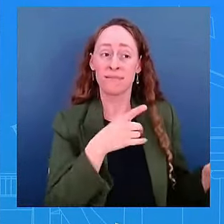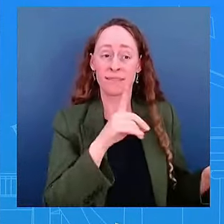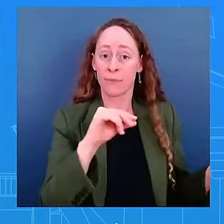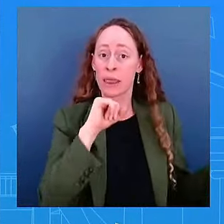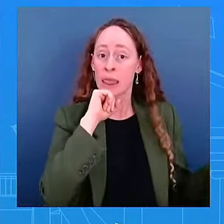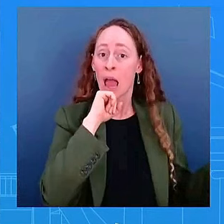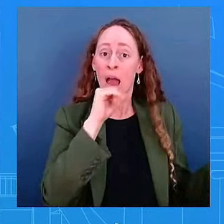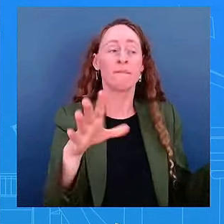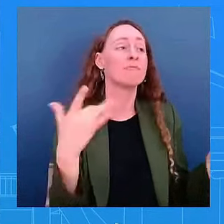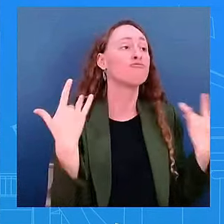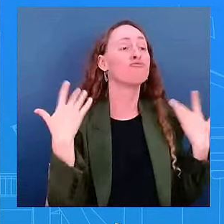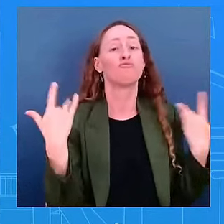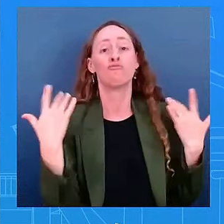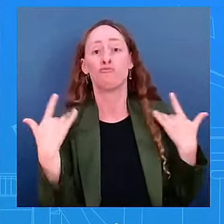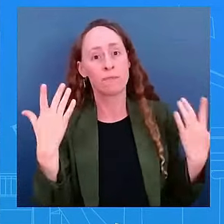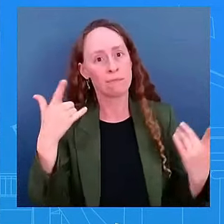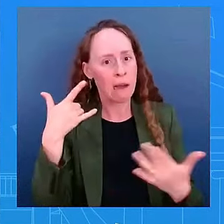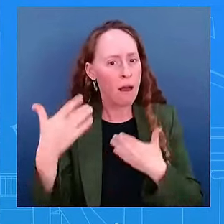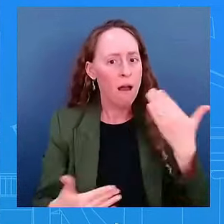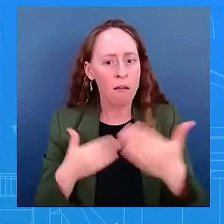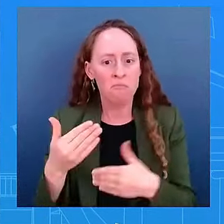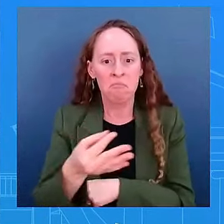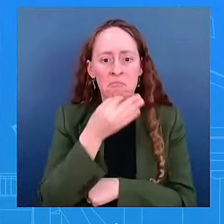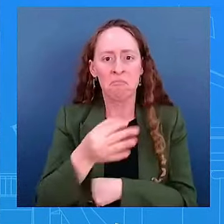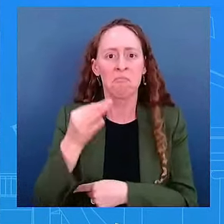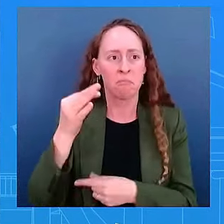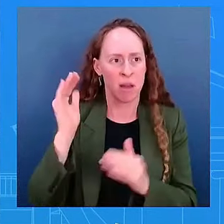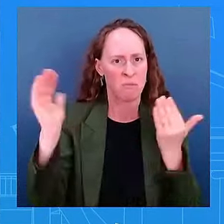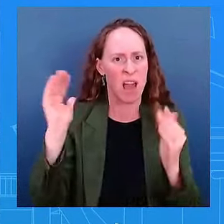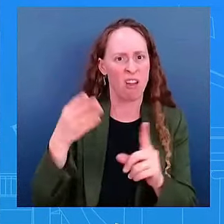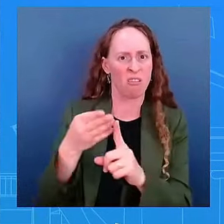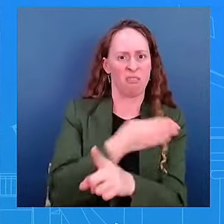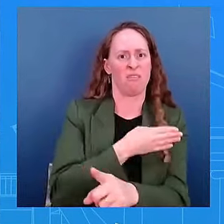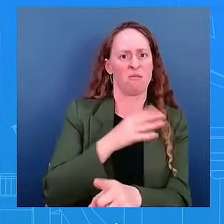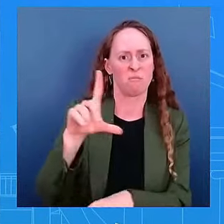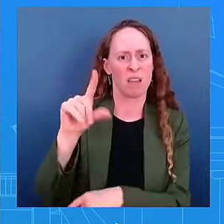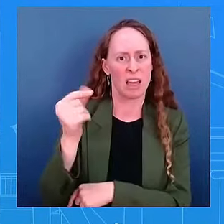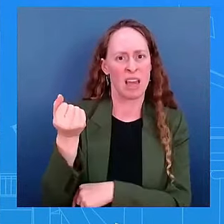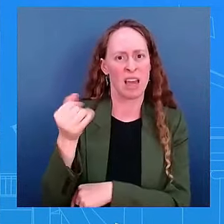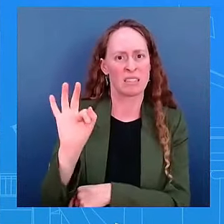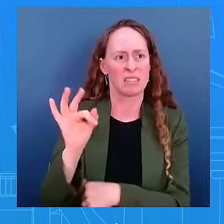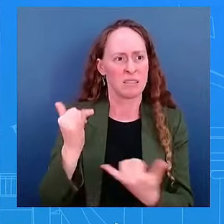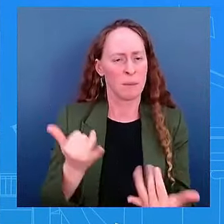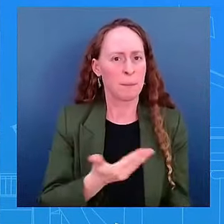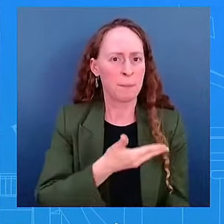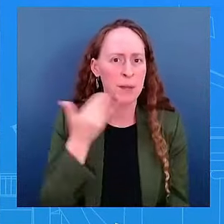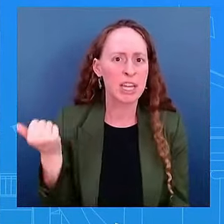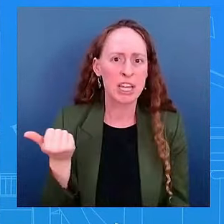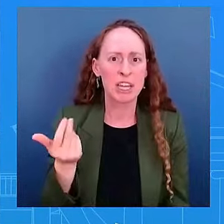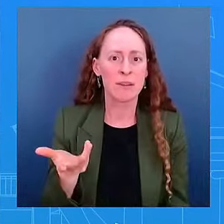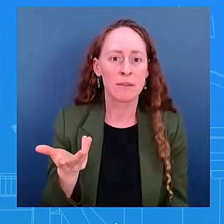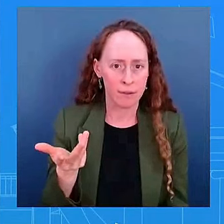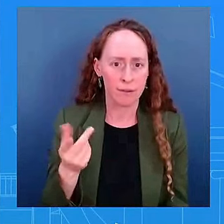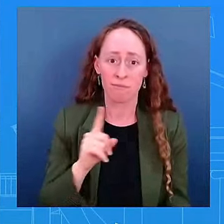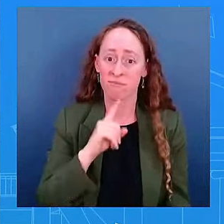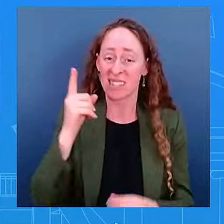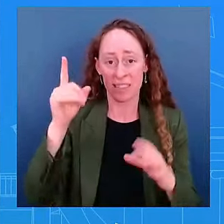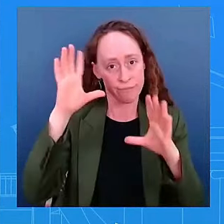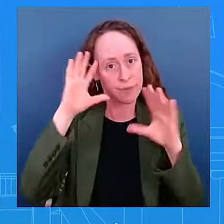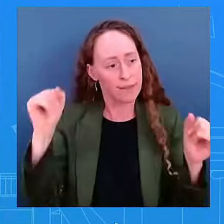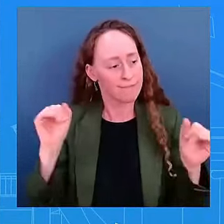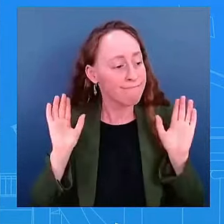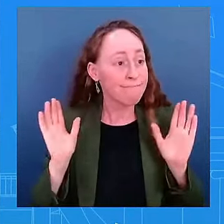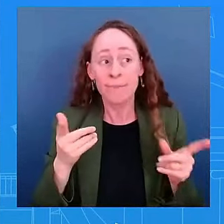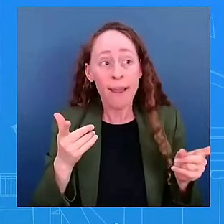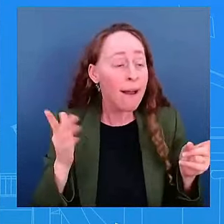and lower than when the former president left office. And the president's doing that on his own, on his own. They get in the way. He